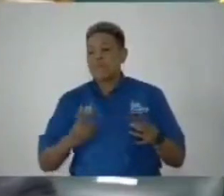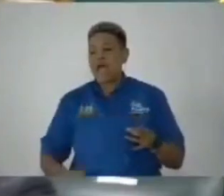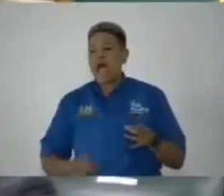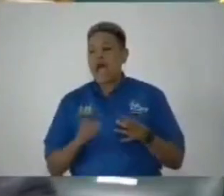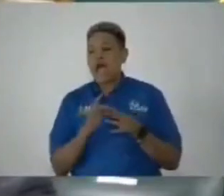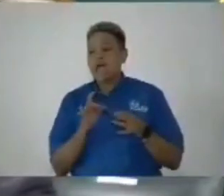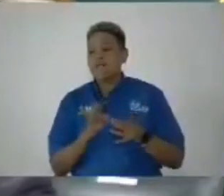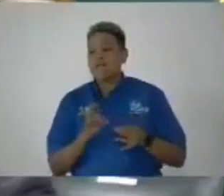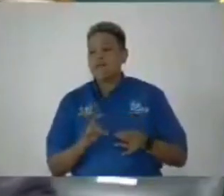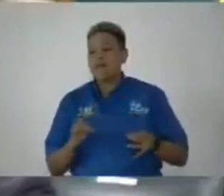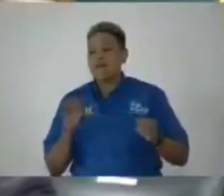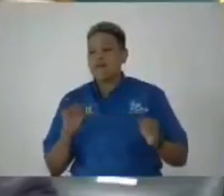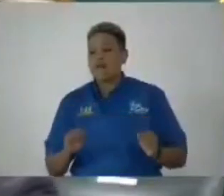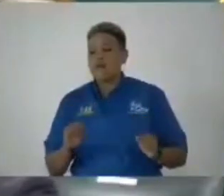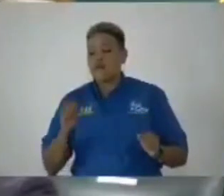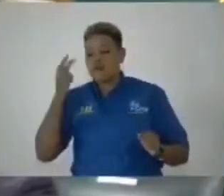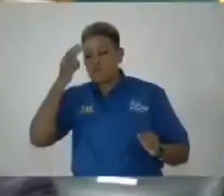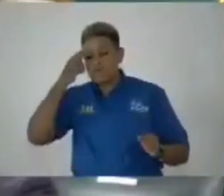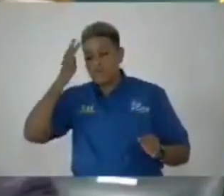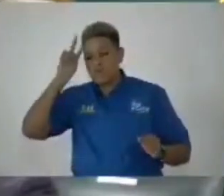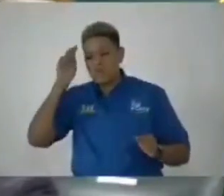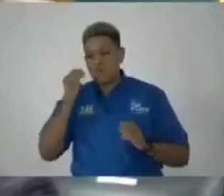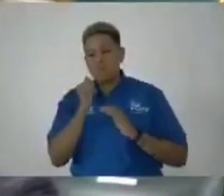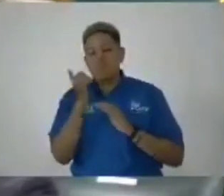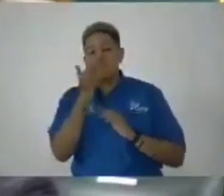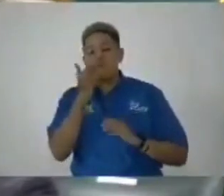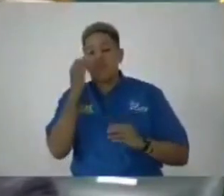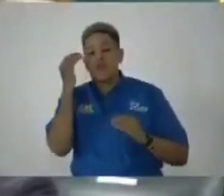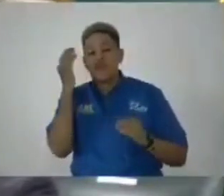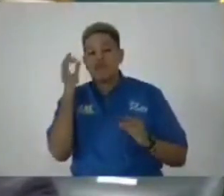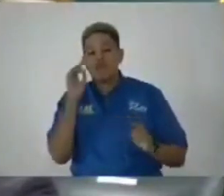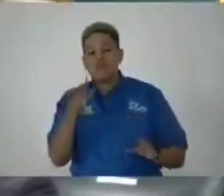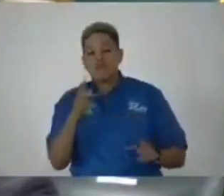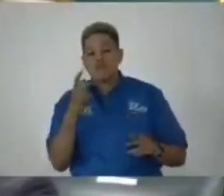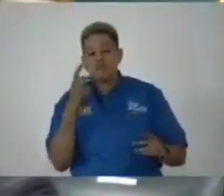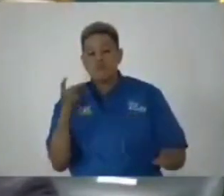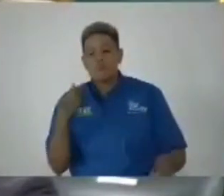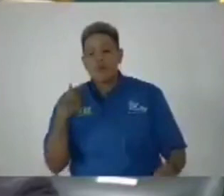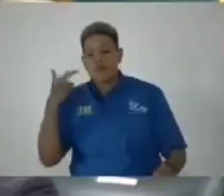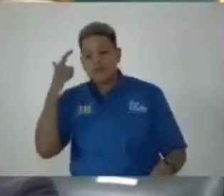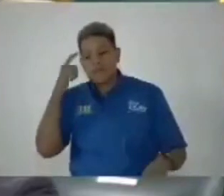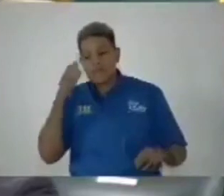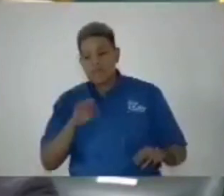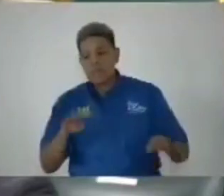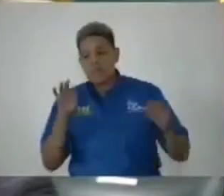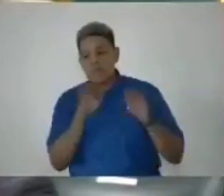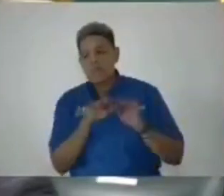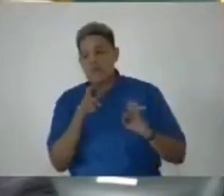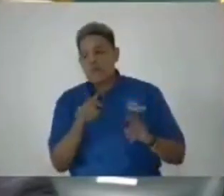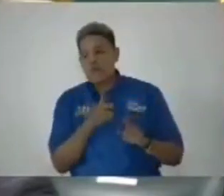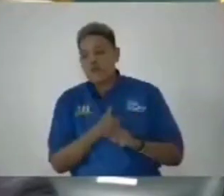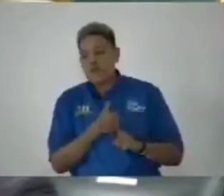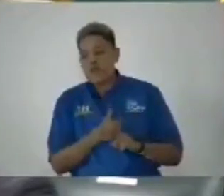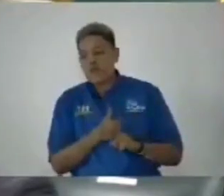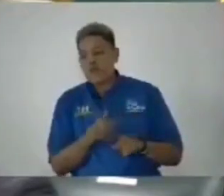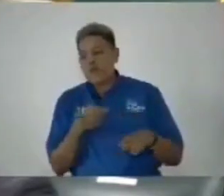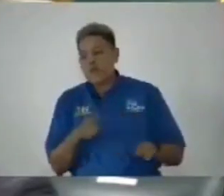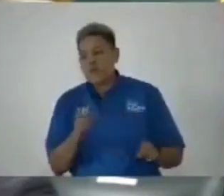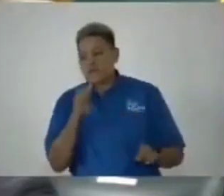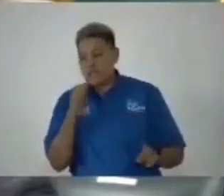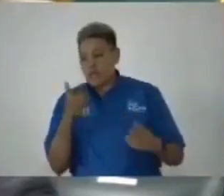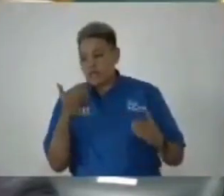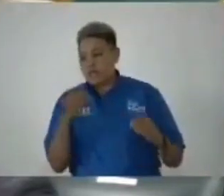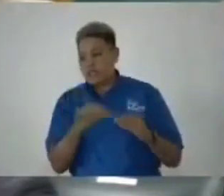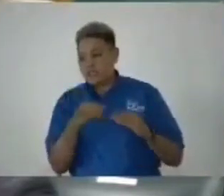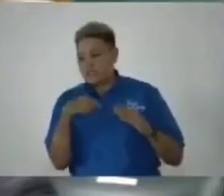could mislead the public. I think it is important, Madam Speaker, that while not going into the